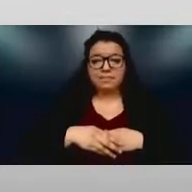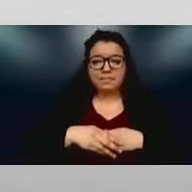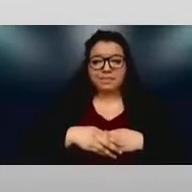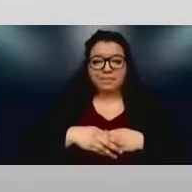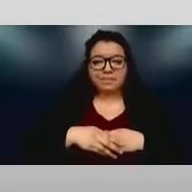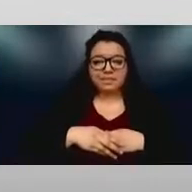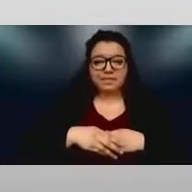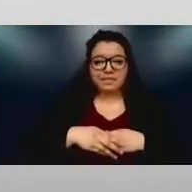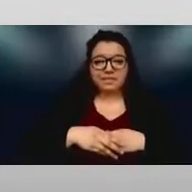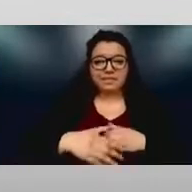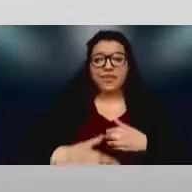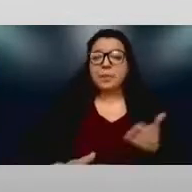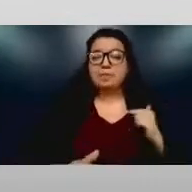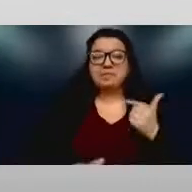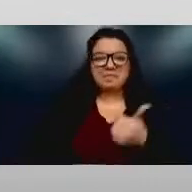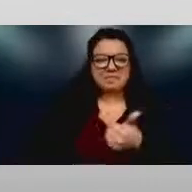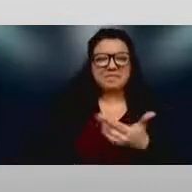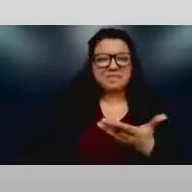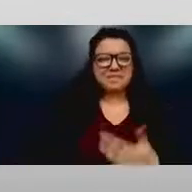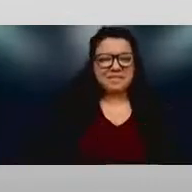This is Gabi. can start.